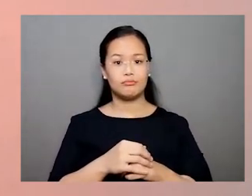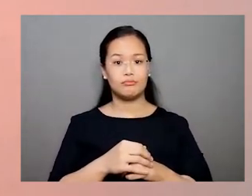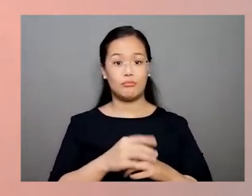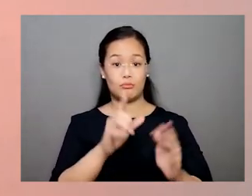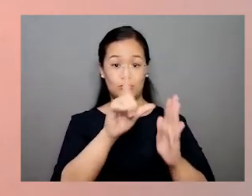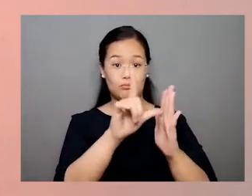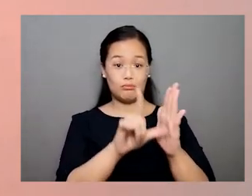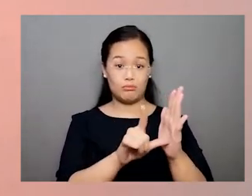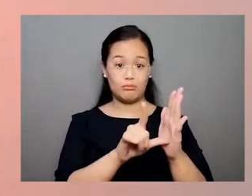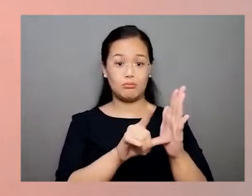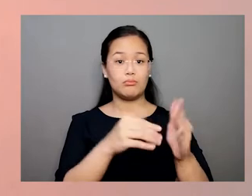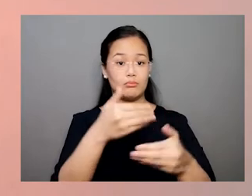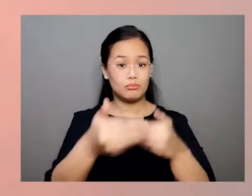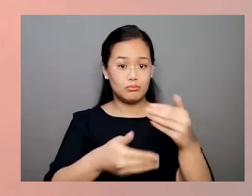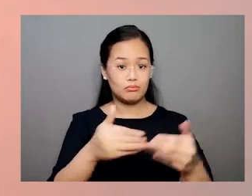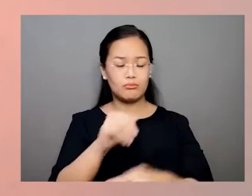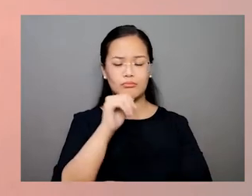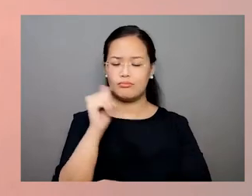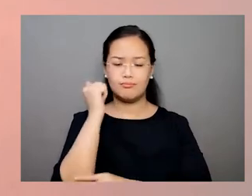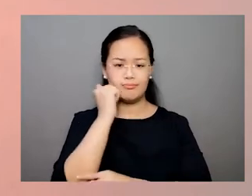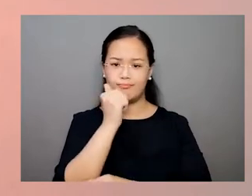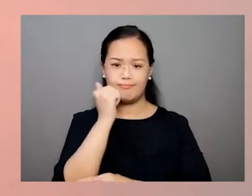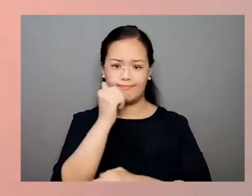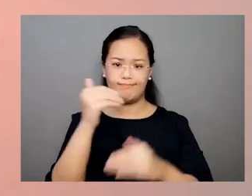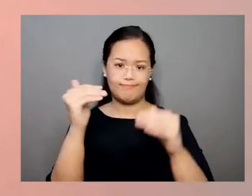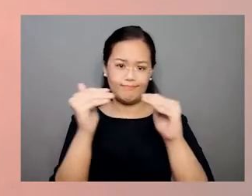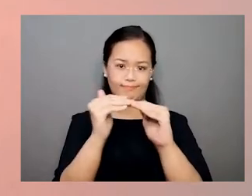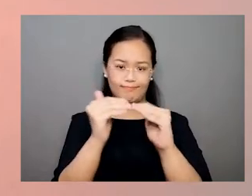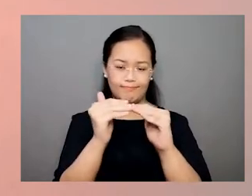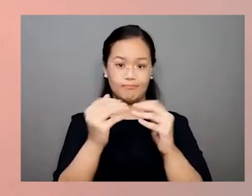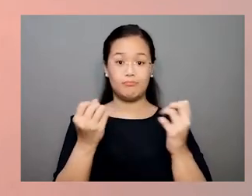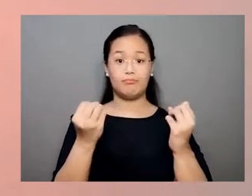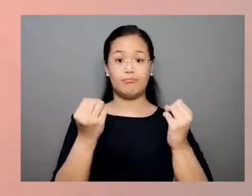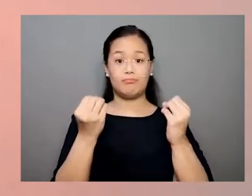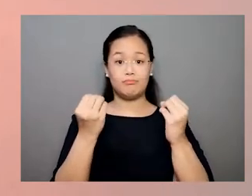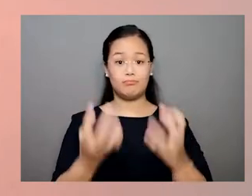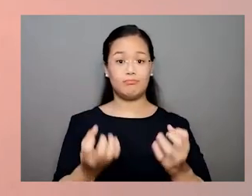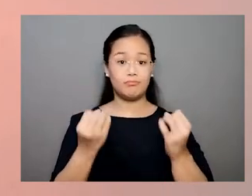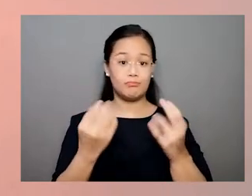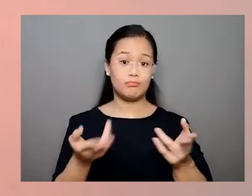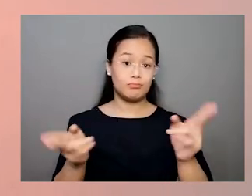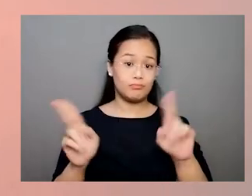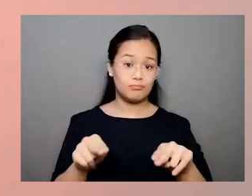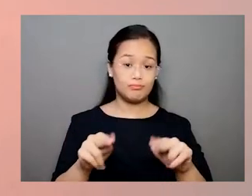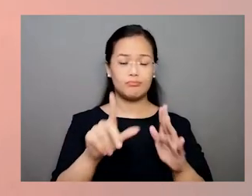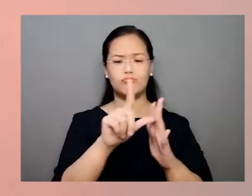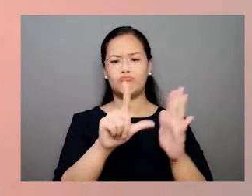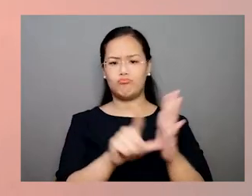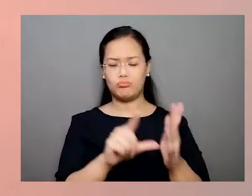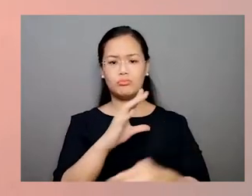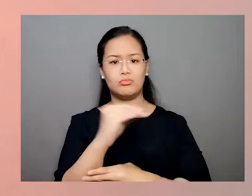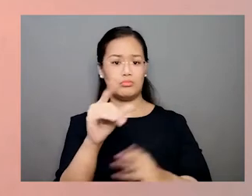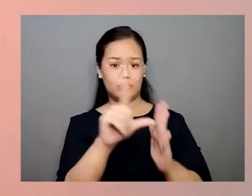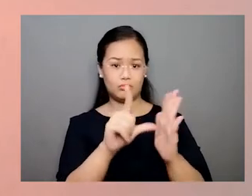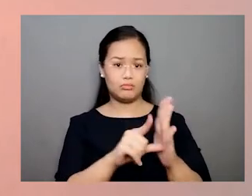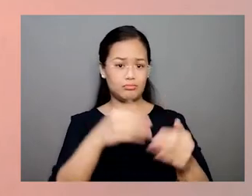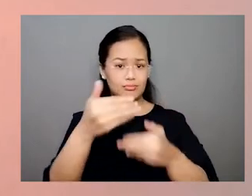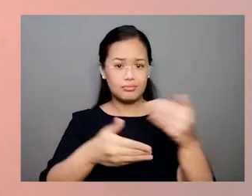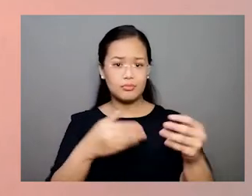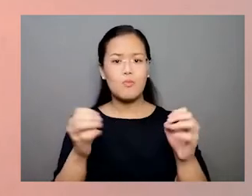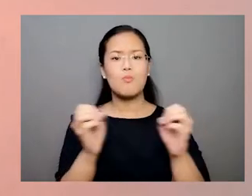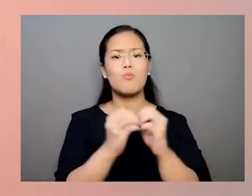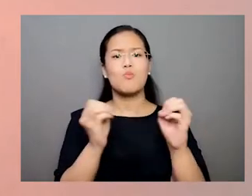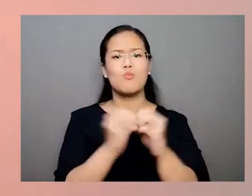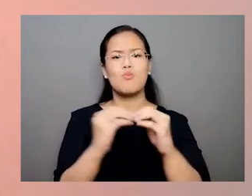Implementation of the law is not always fair. In many cases, laws and legal processes